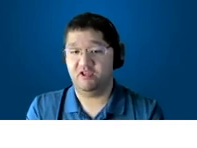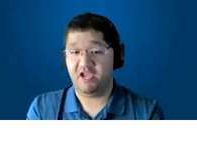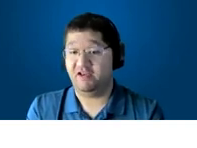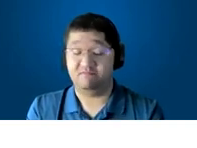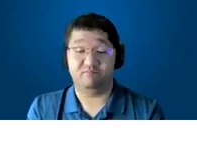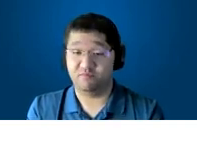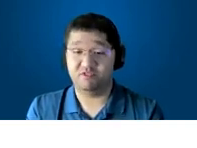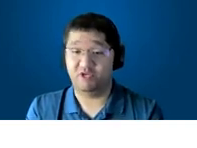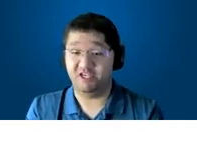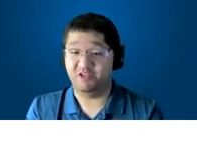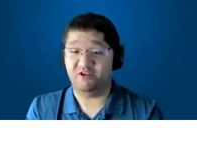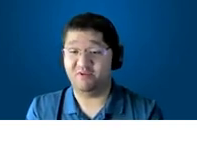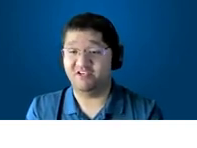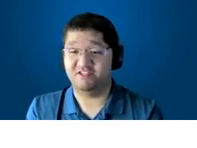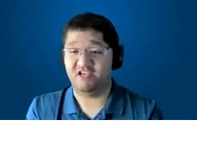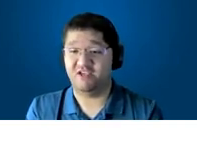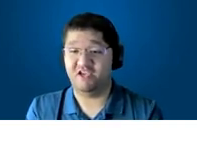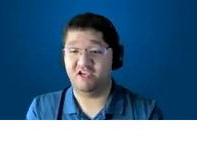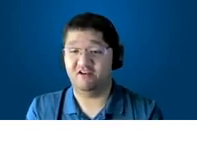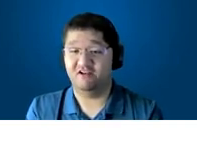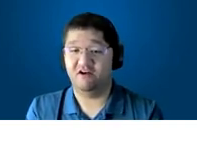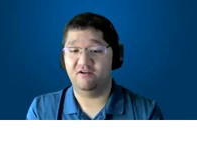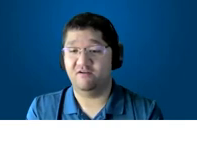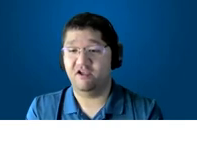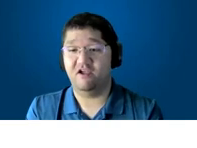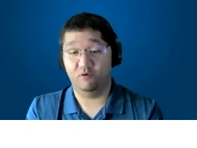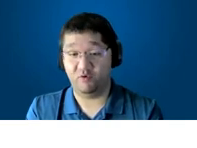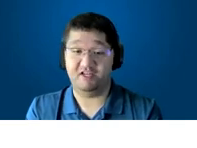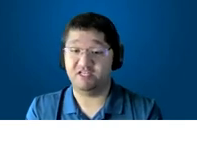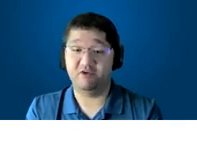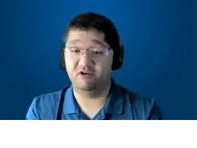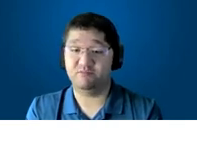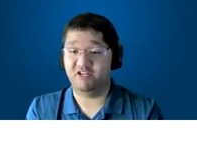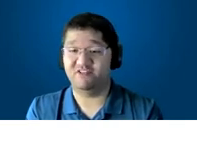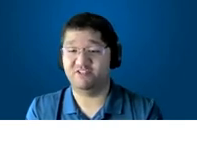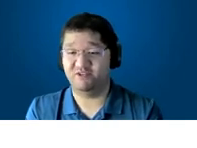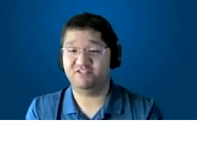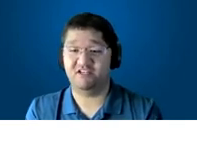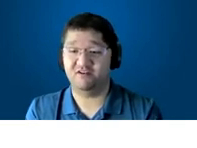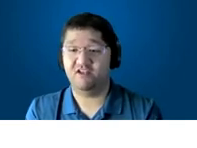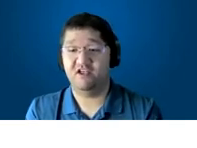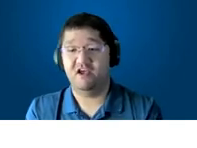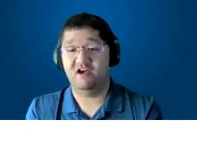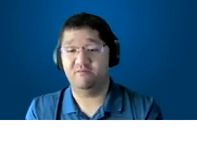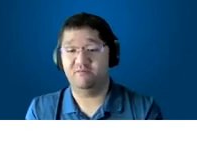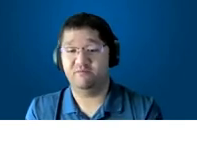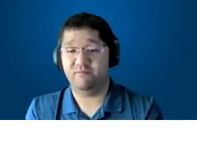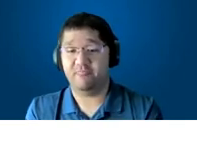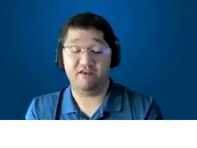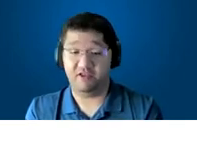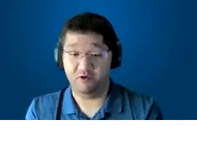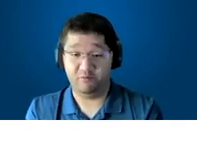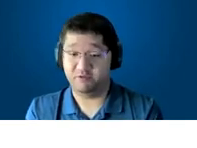really had a sweet gig there because i had already job coached many of the students and um